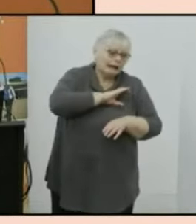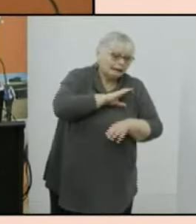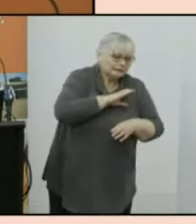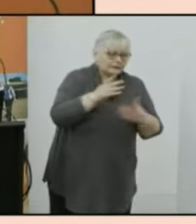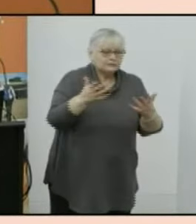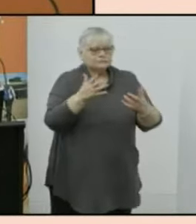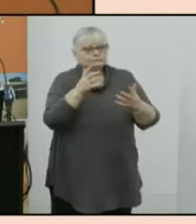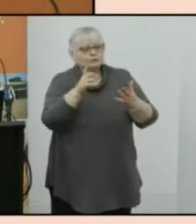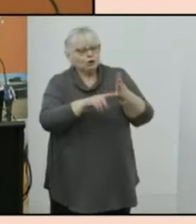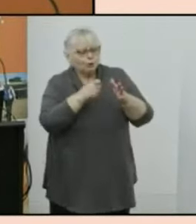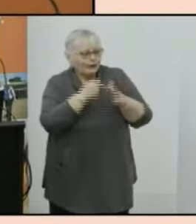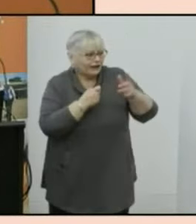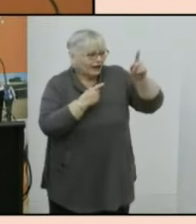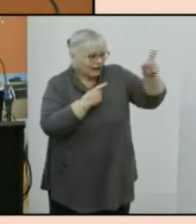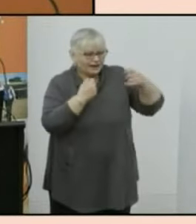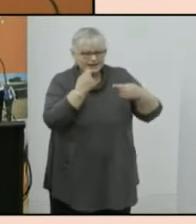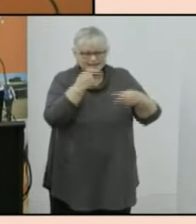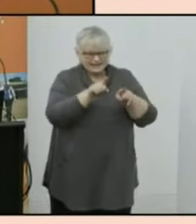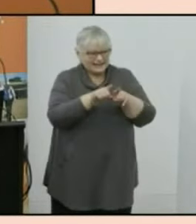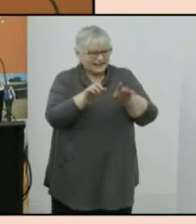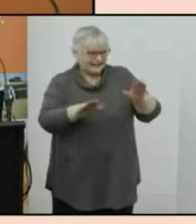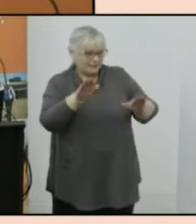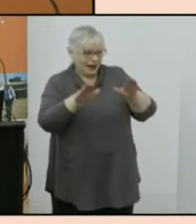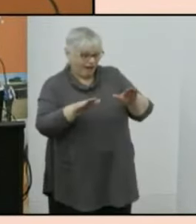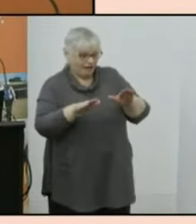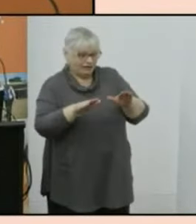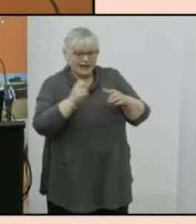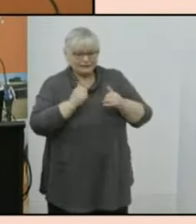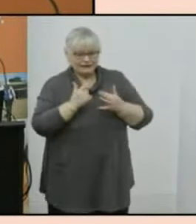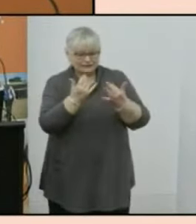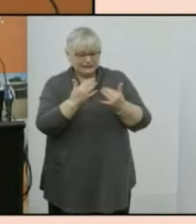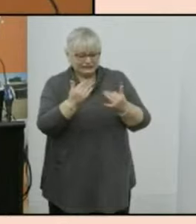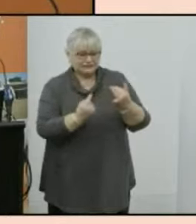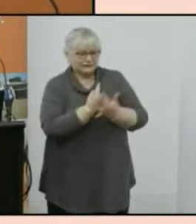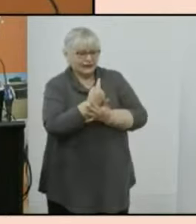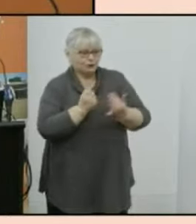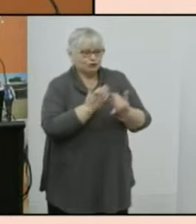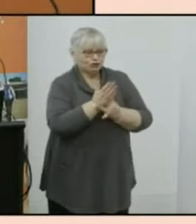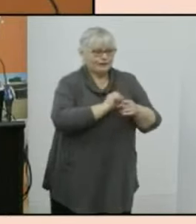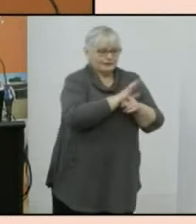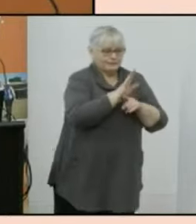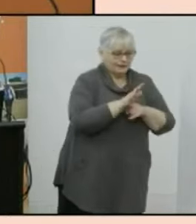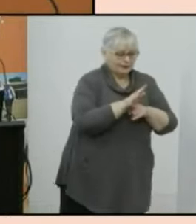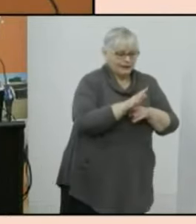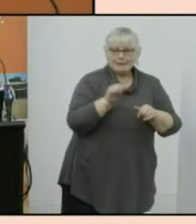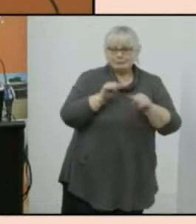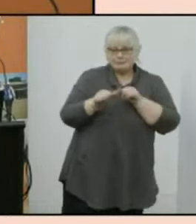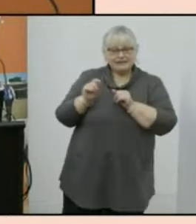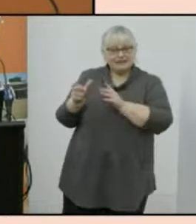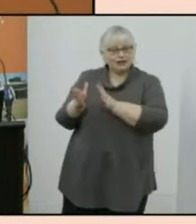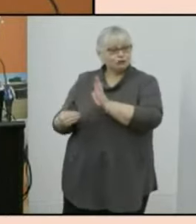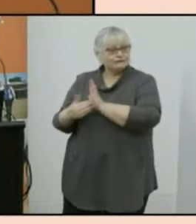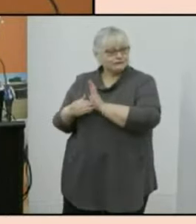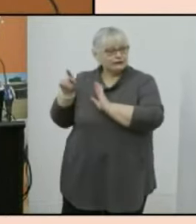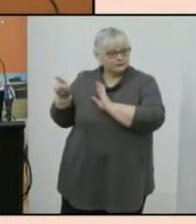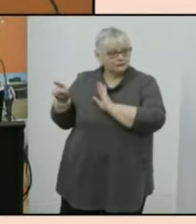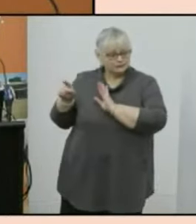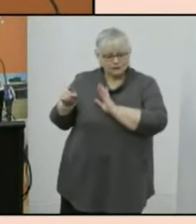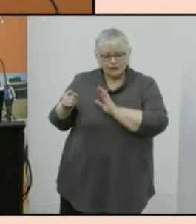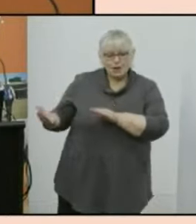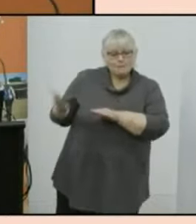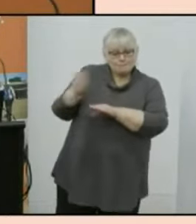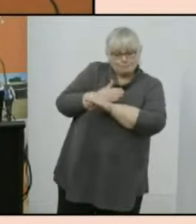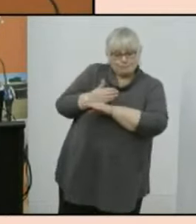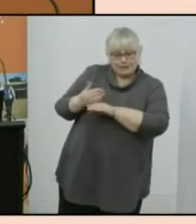and the united kingdom which undertook censuses during the pandemic and higher than that of new zealand where the census was conducted pre